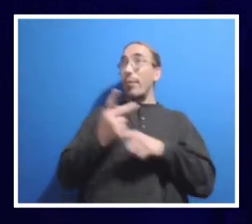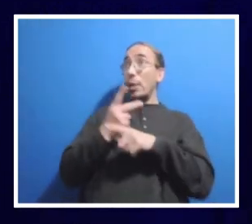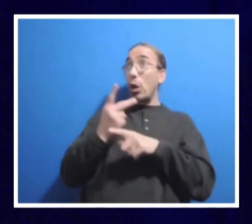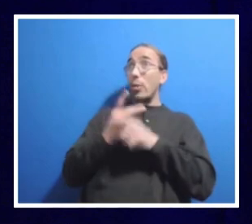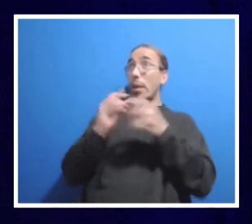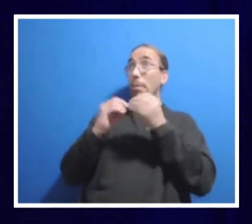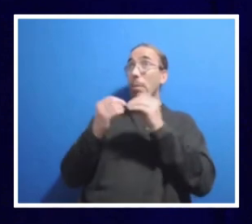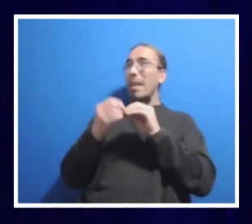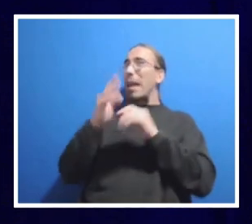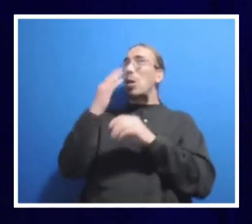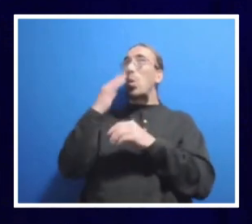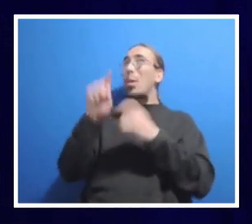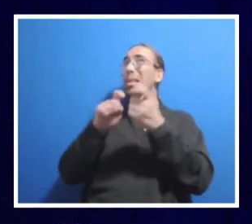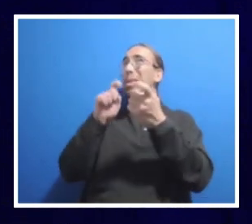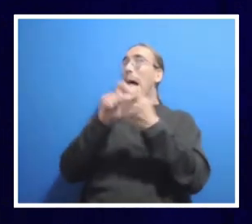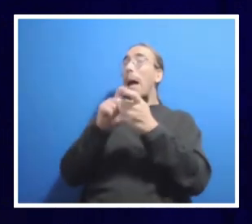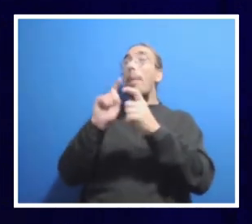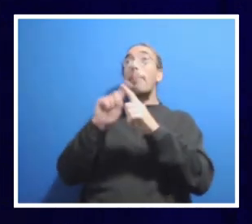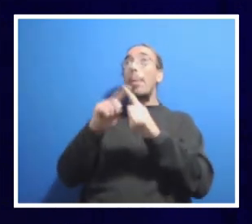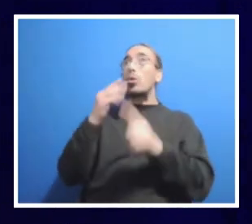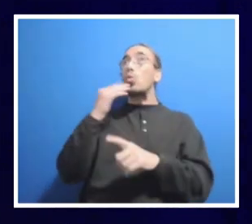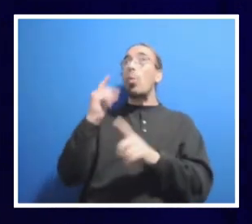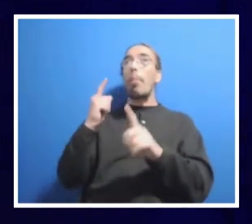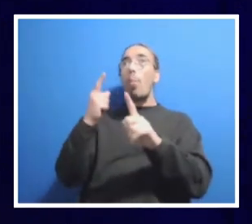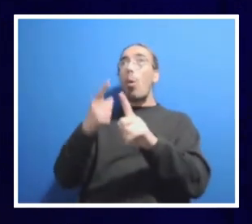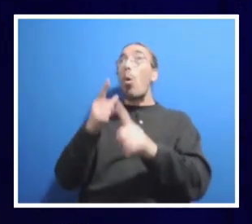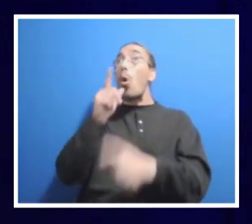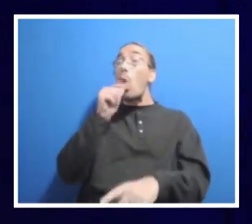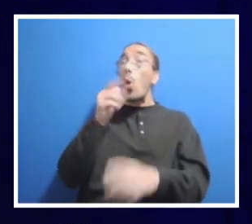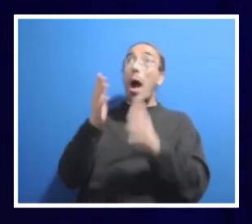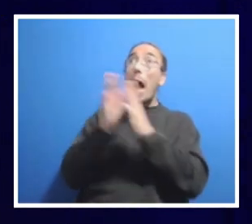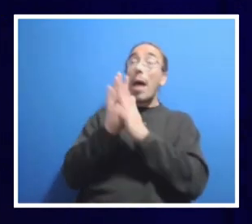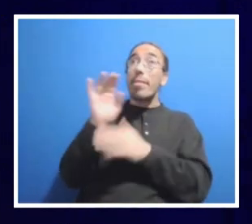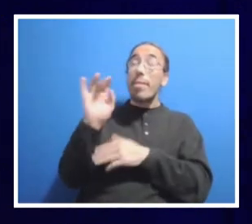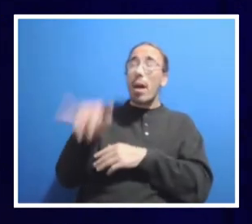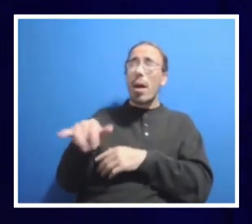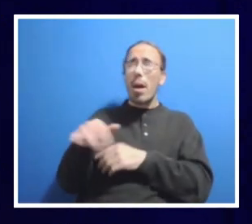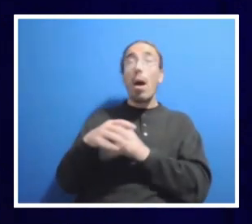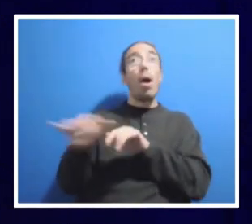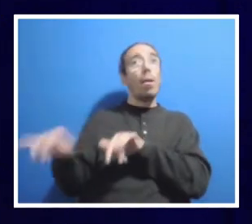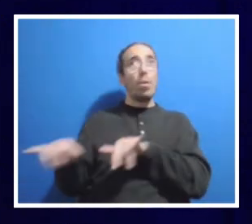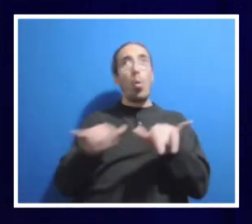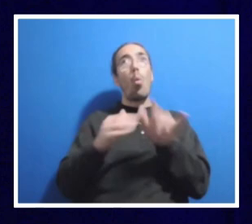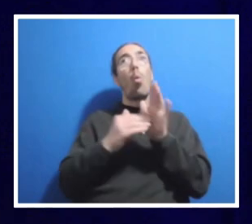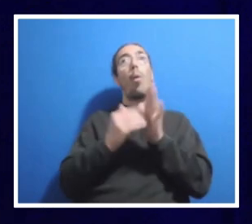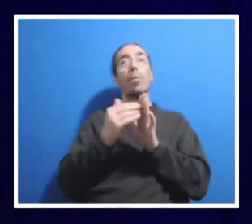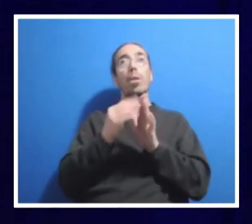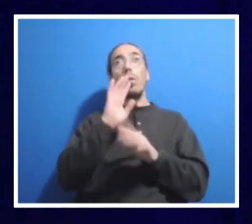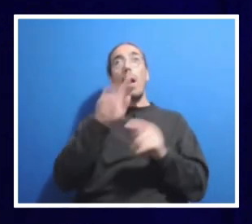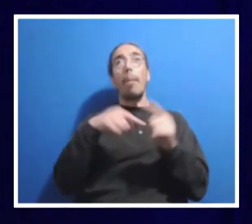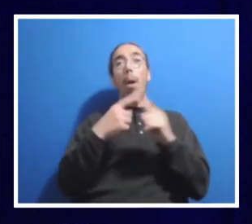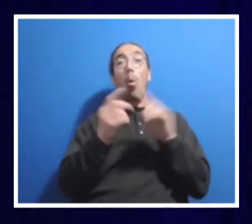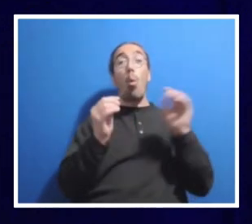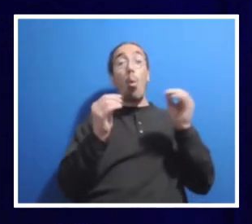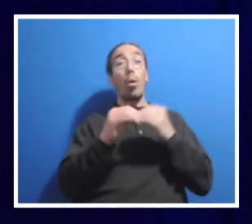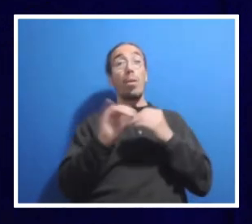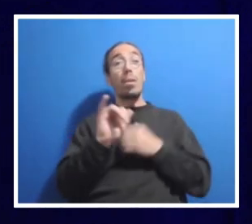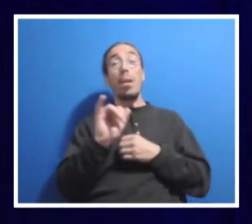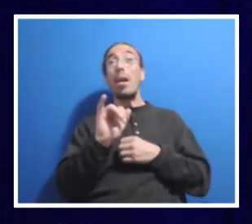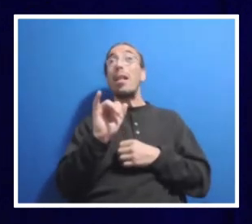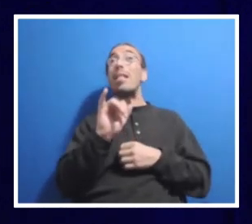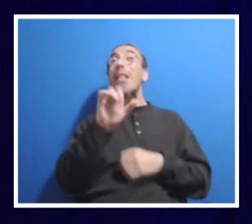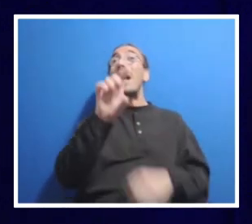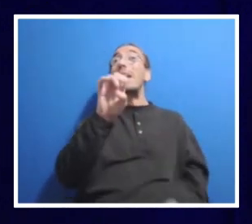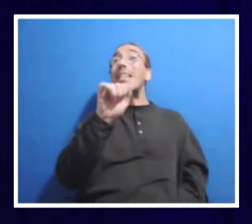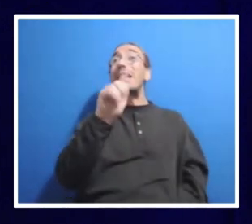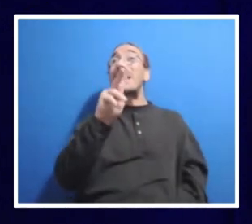very, very excellent point. Whoever asked that. I've often talked about organizations are like leaky buckets. So whether